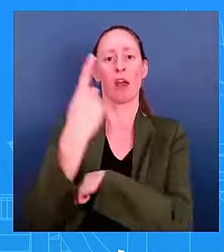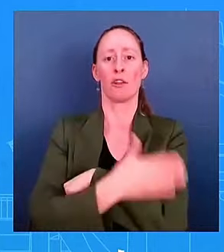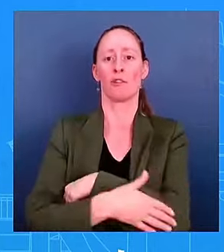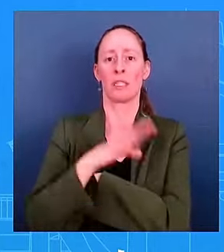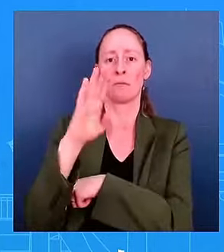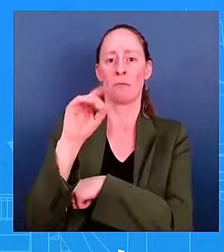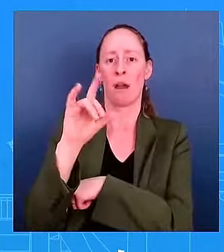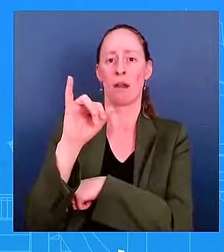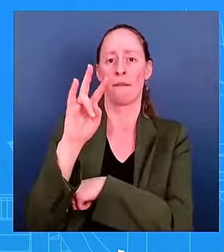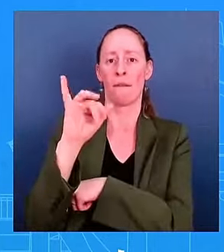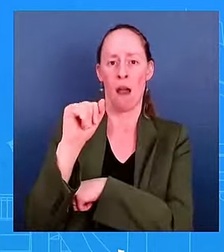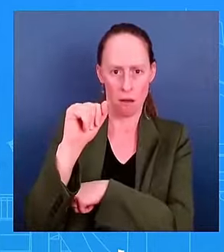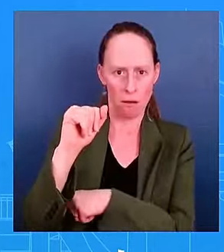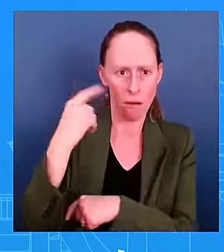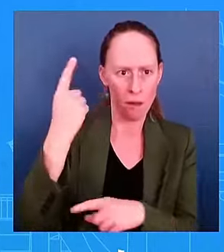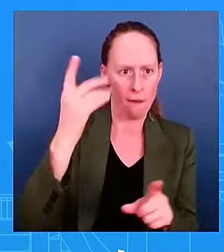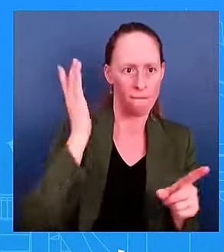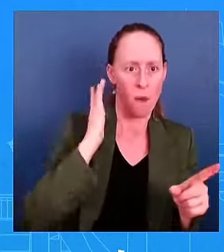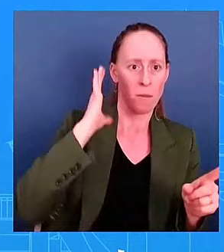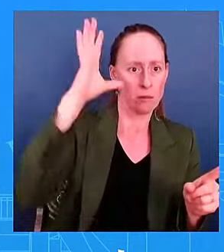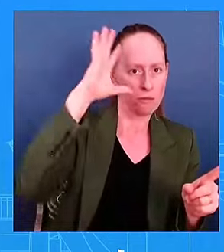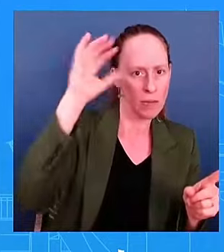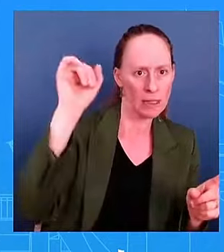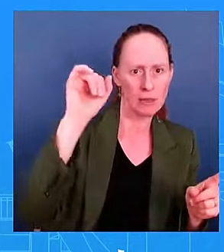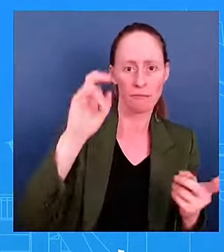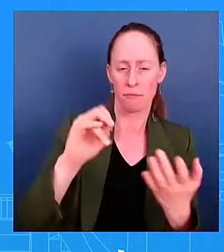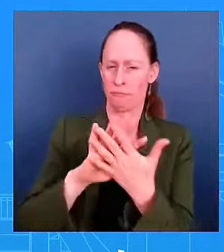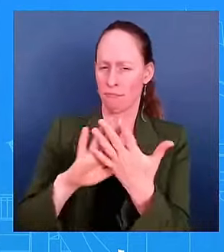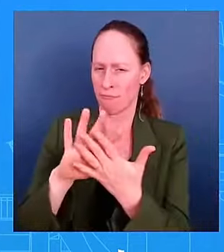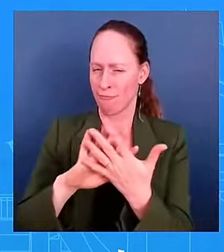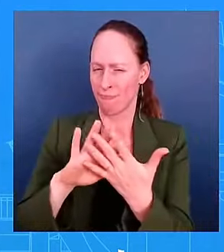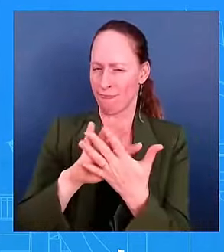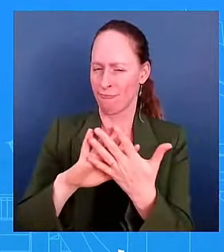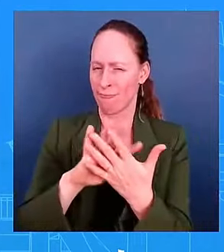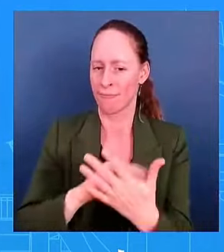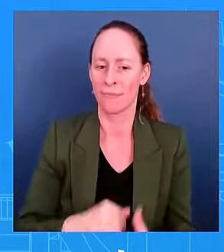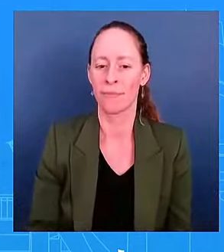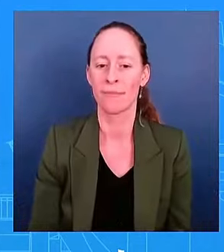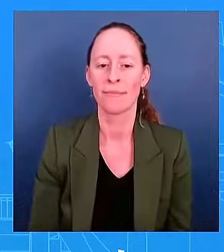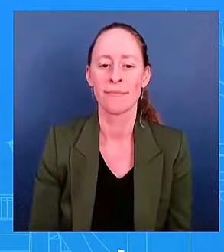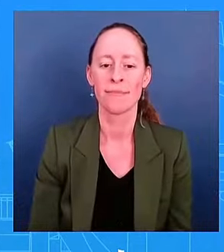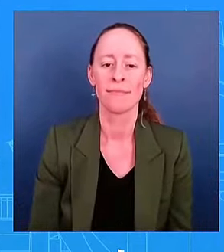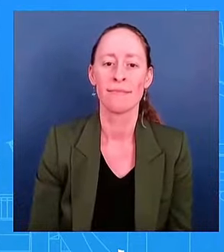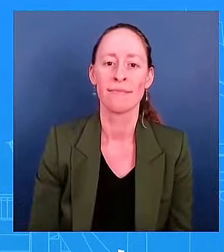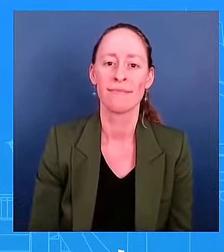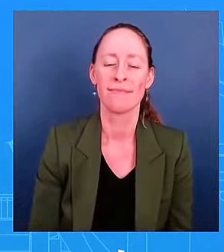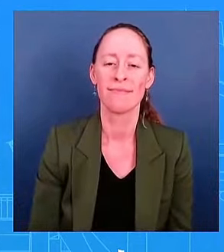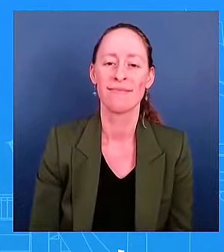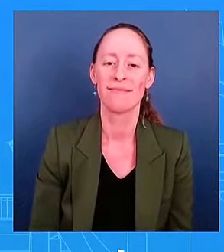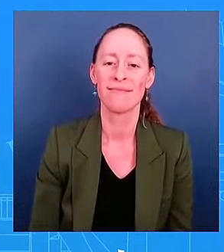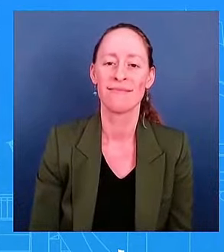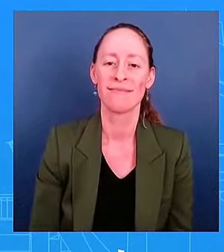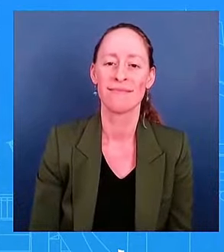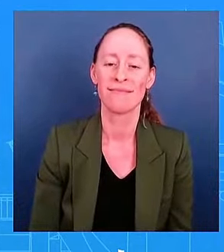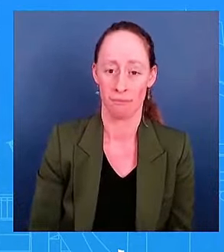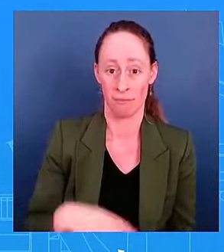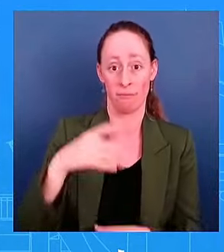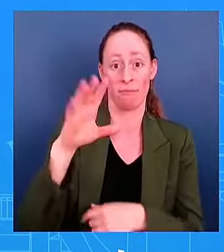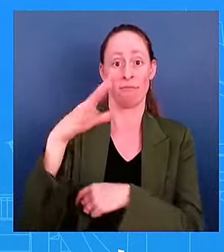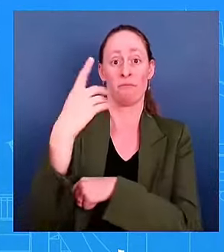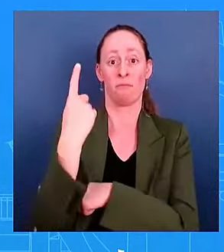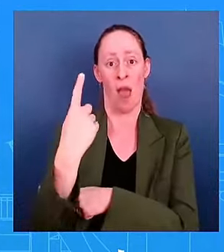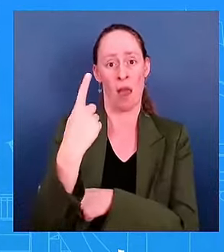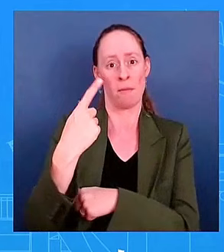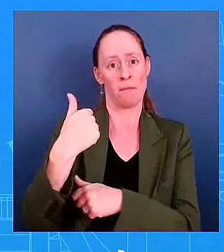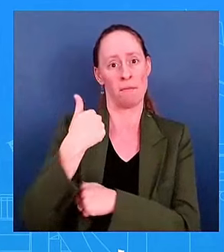accused President Luis Arce of staging a self-poo last week. Does the administration believe any evidence